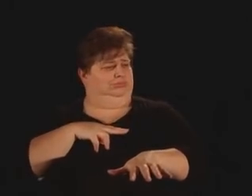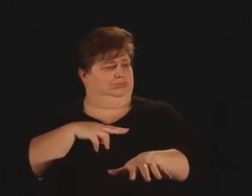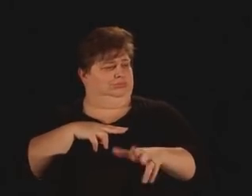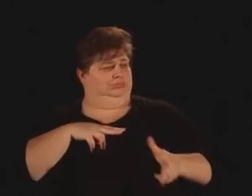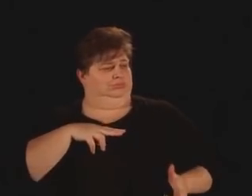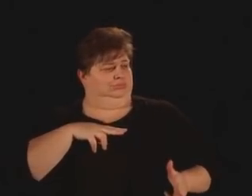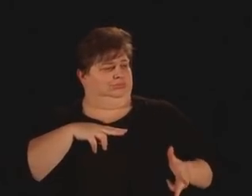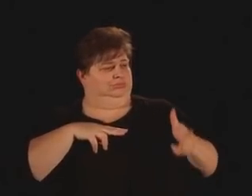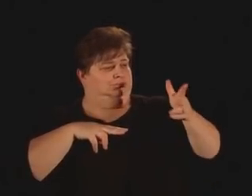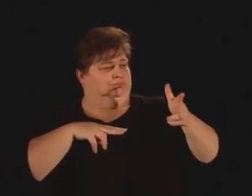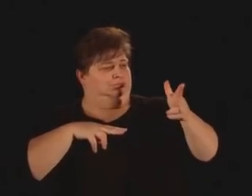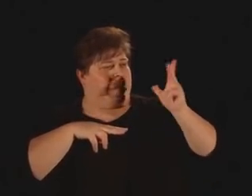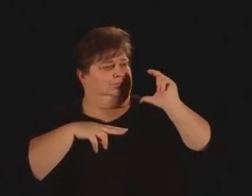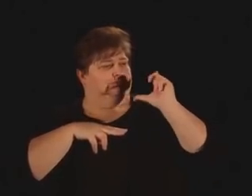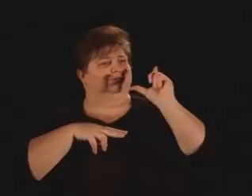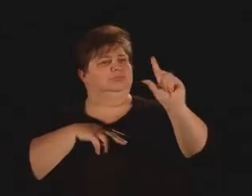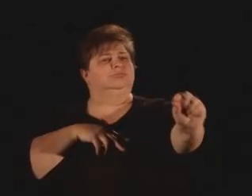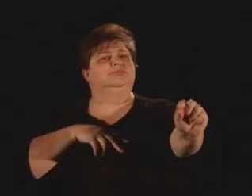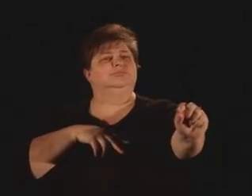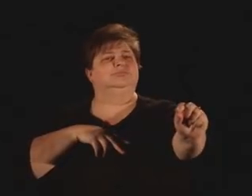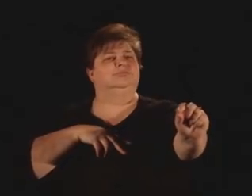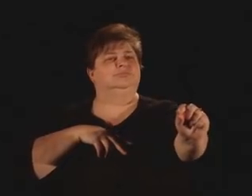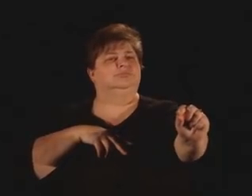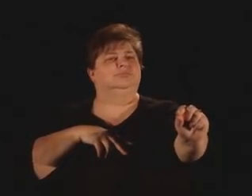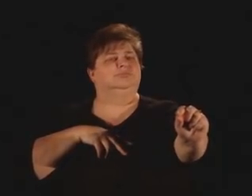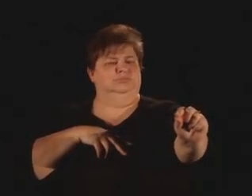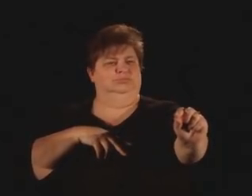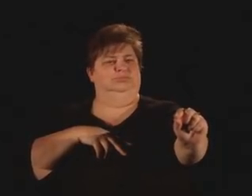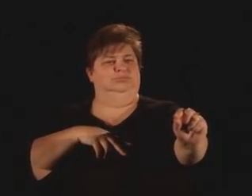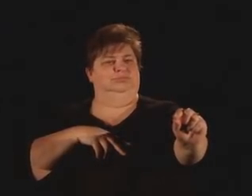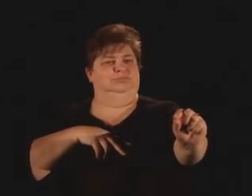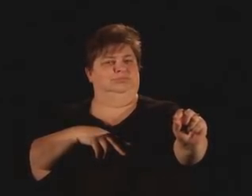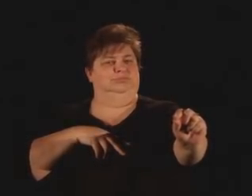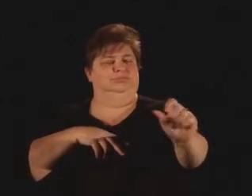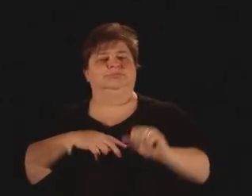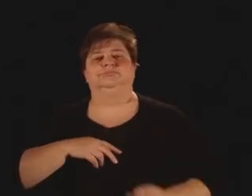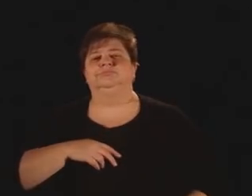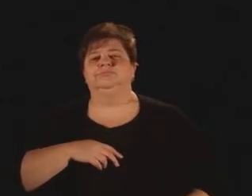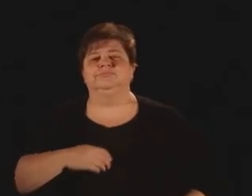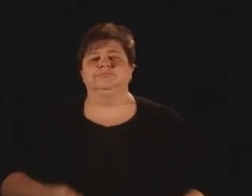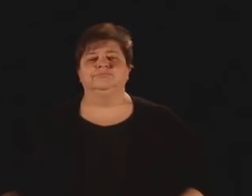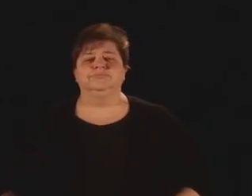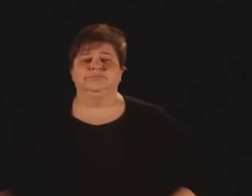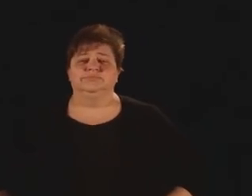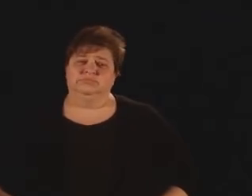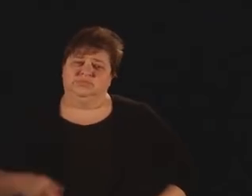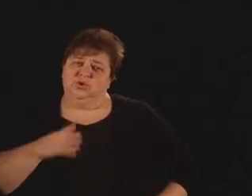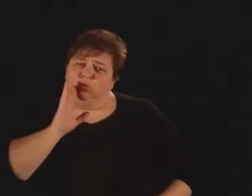hovers. Scoots over the traffic, lands safely on the other side, and drives away.